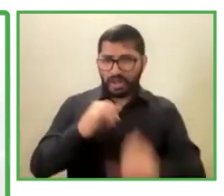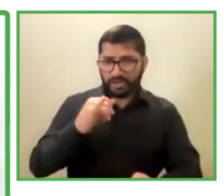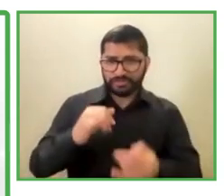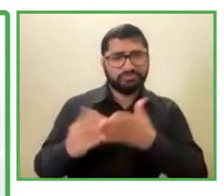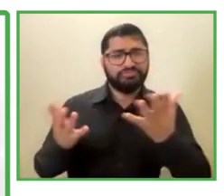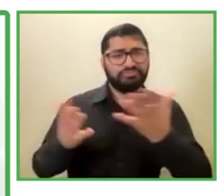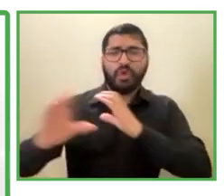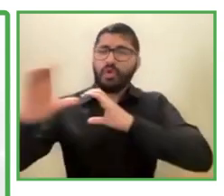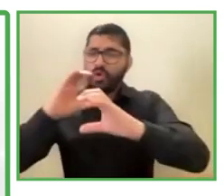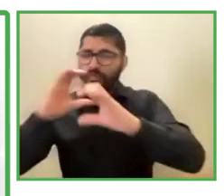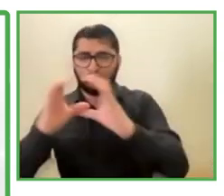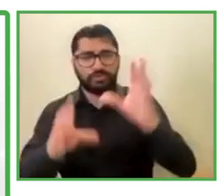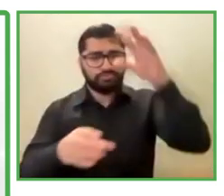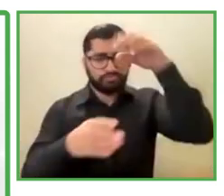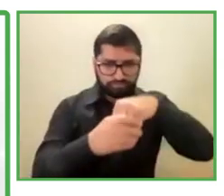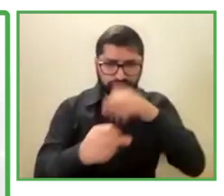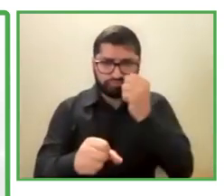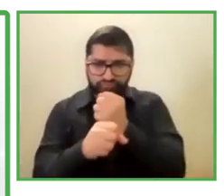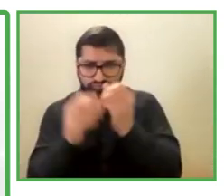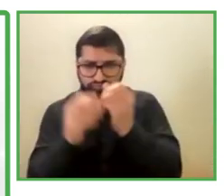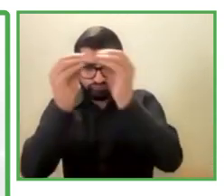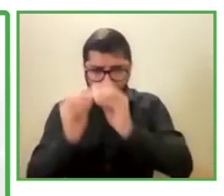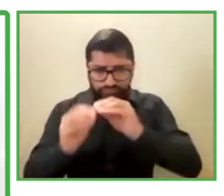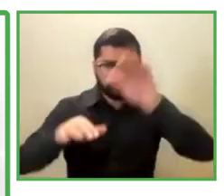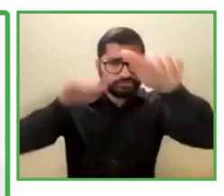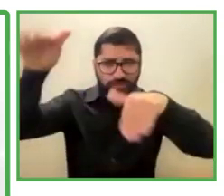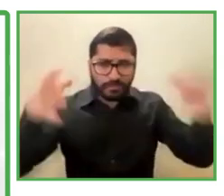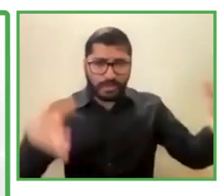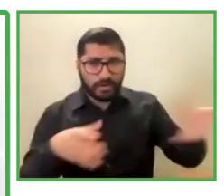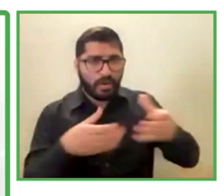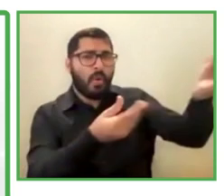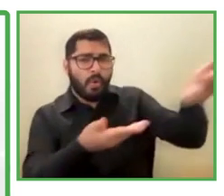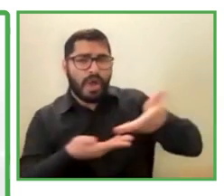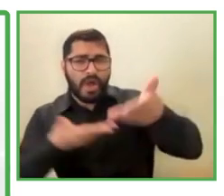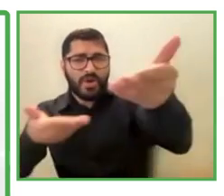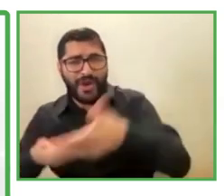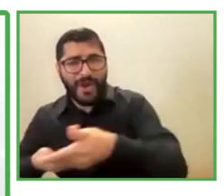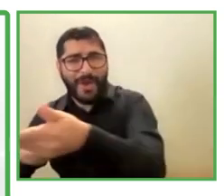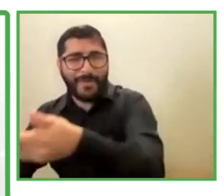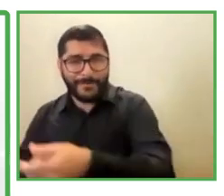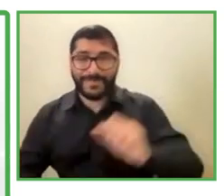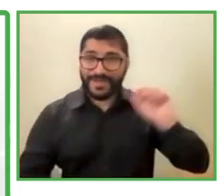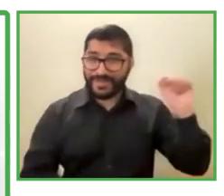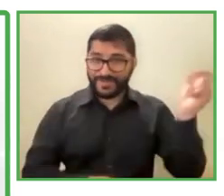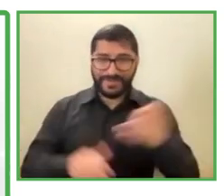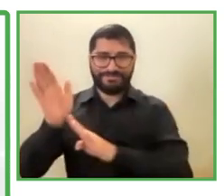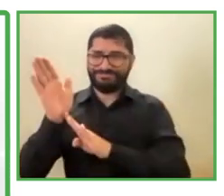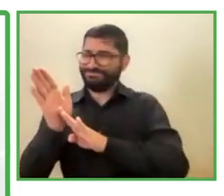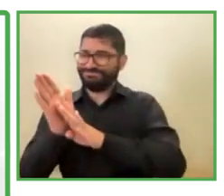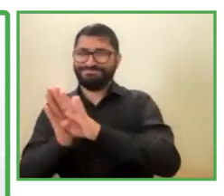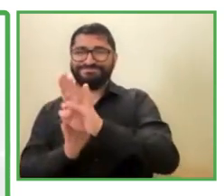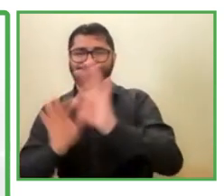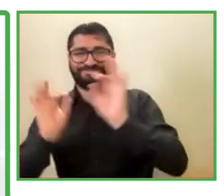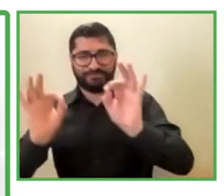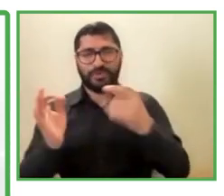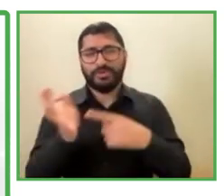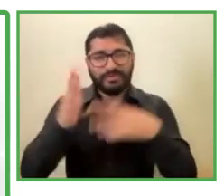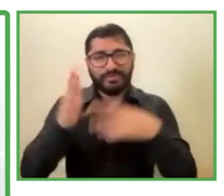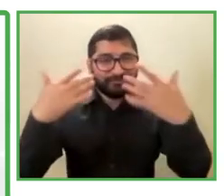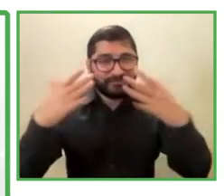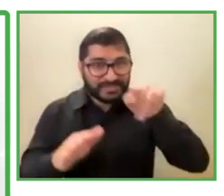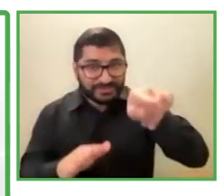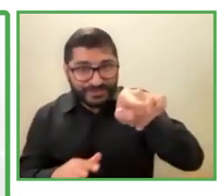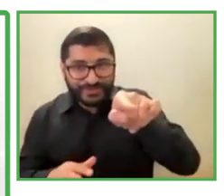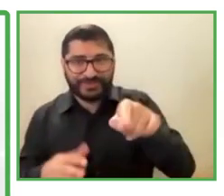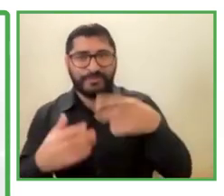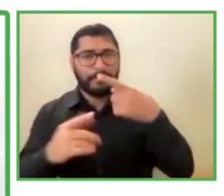communication, we make this calling, this invitation to continue growing. If you